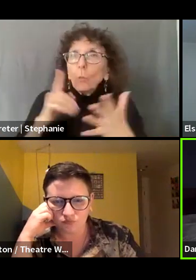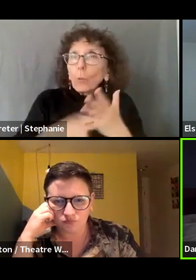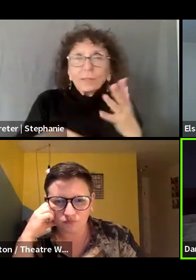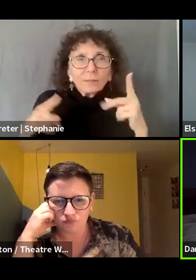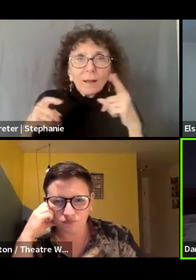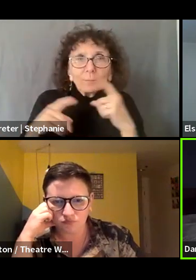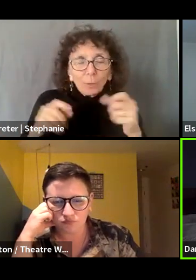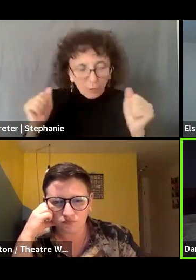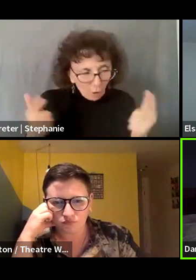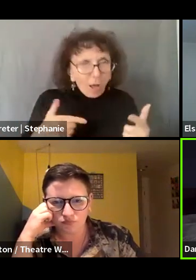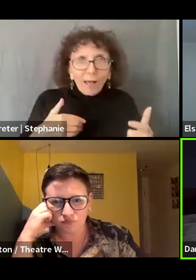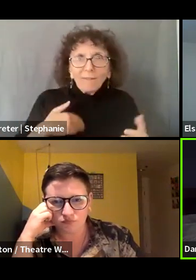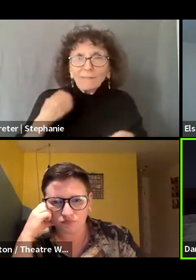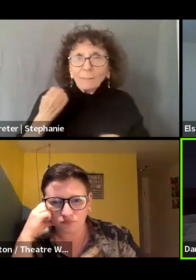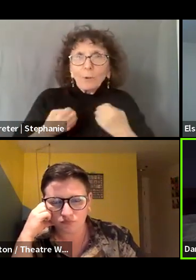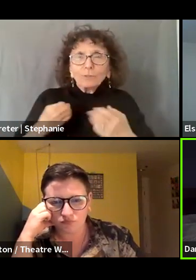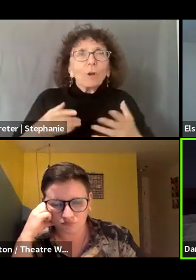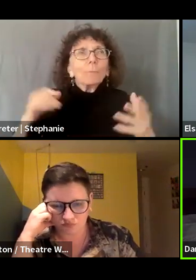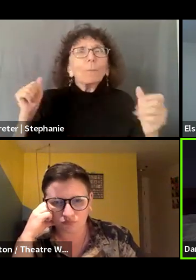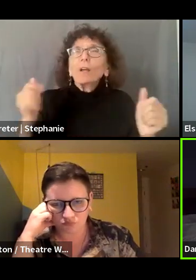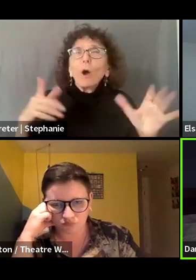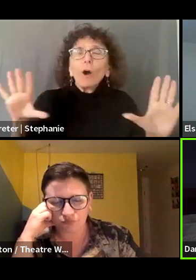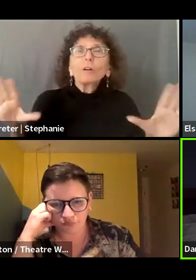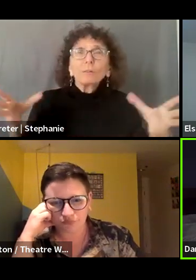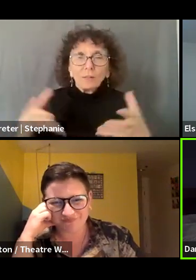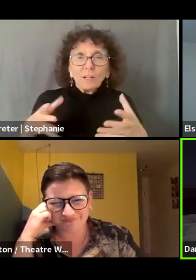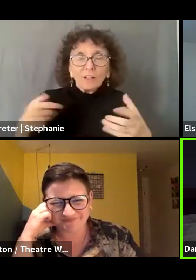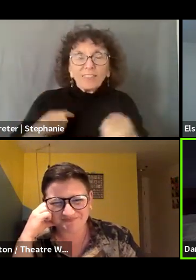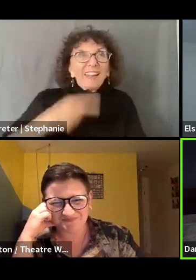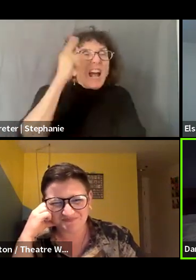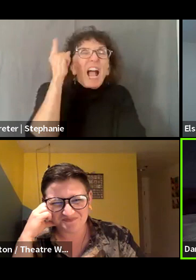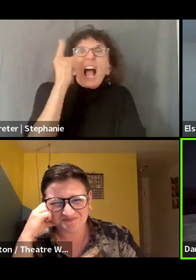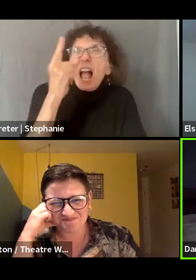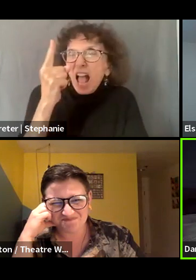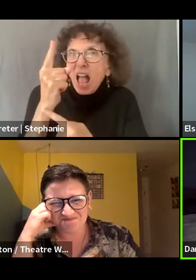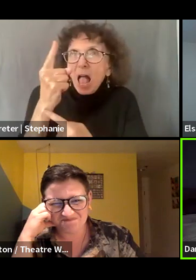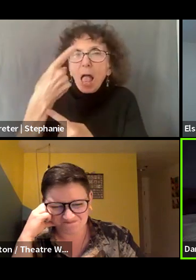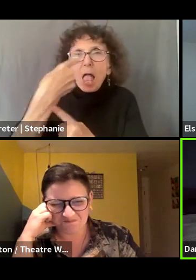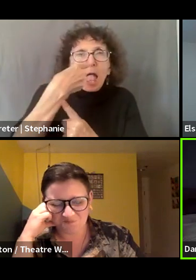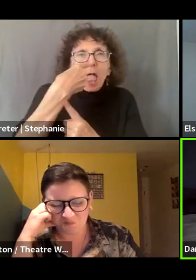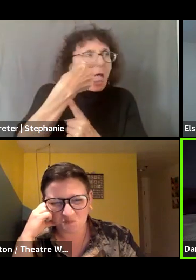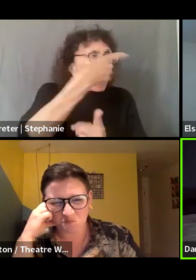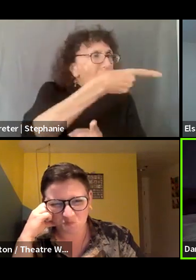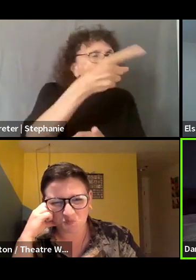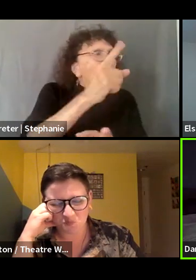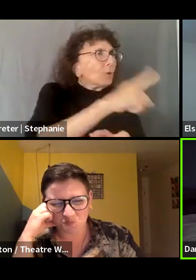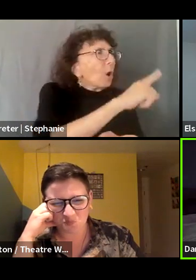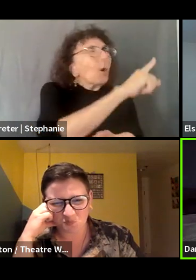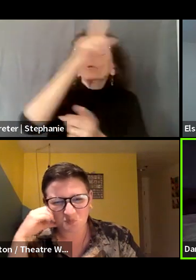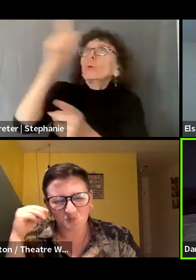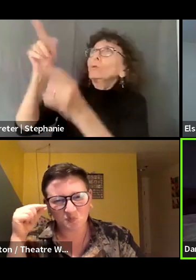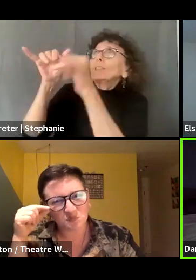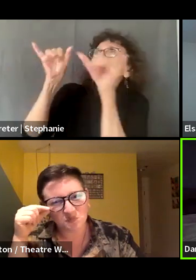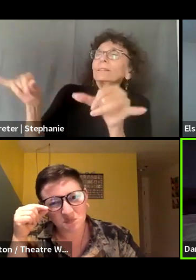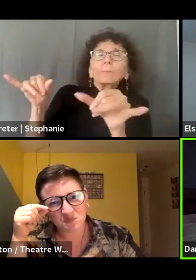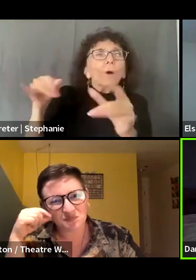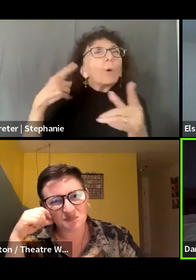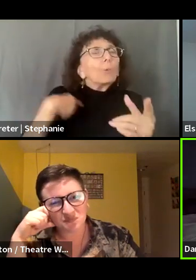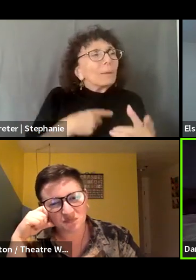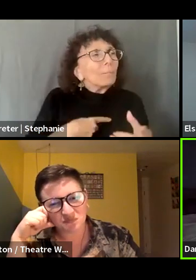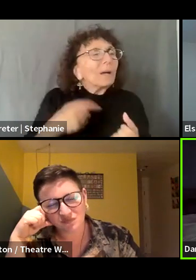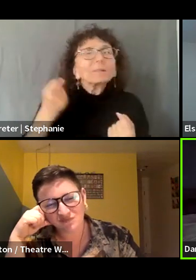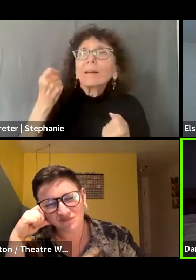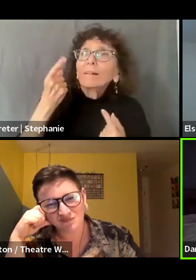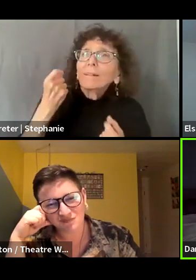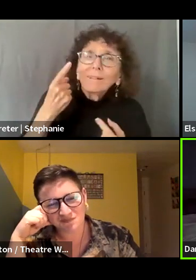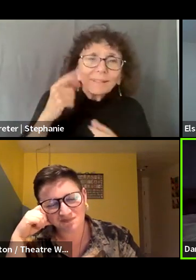feeling and come together, right? Turn that anger against the system, right? Have empathy and understanding and sympathy for